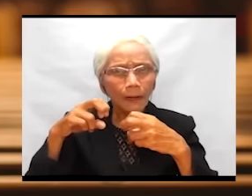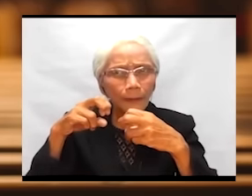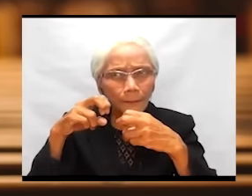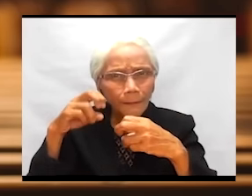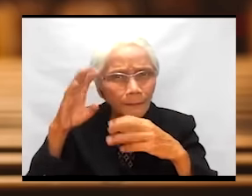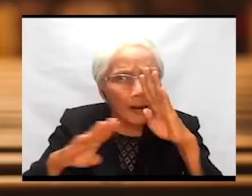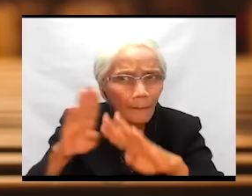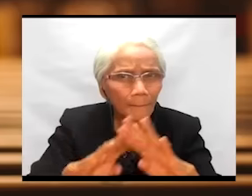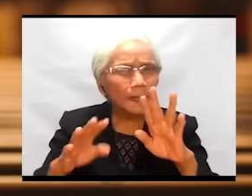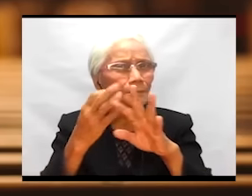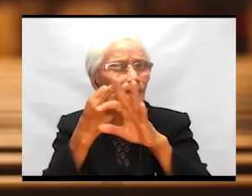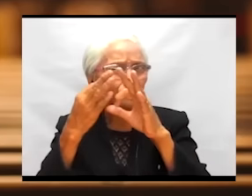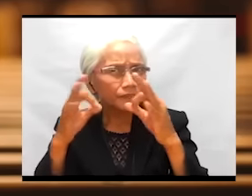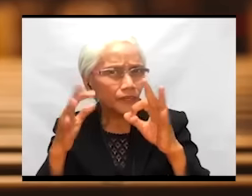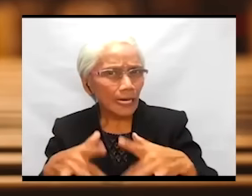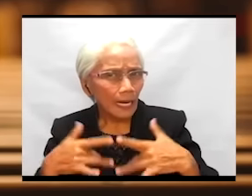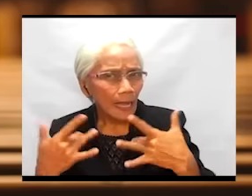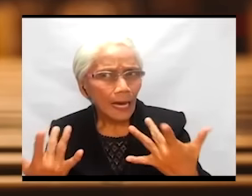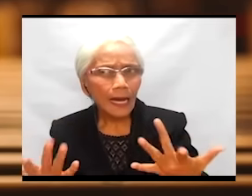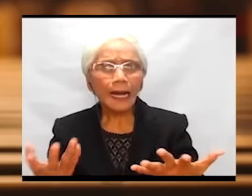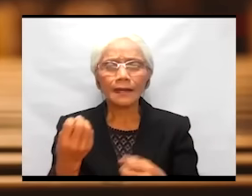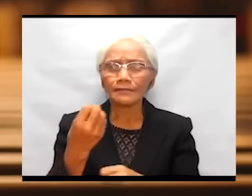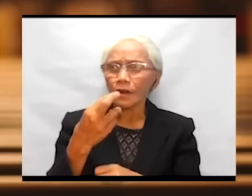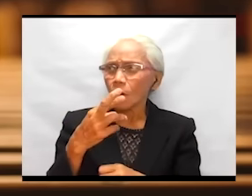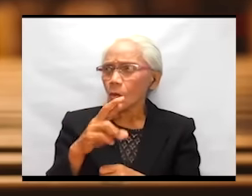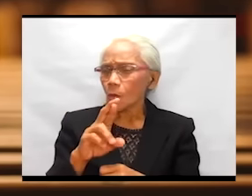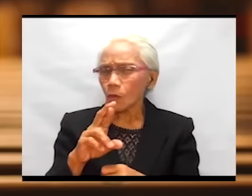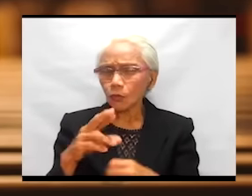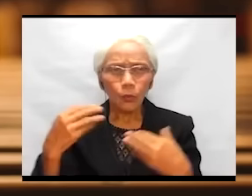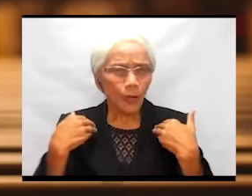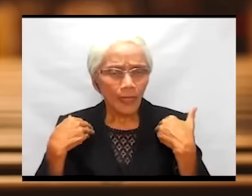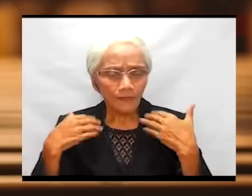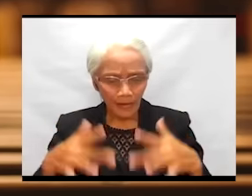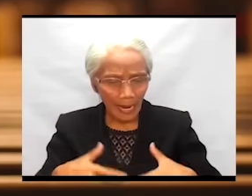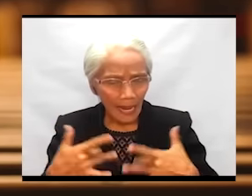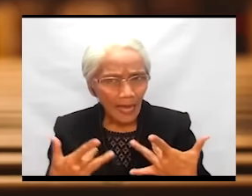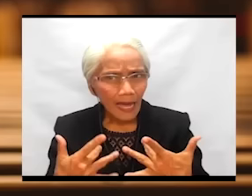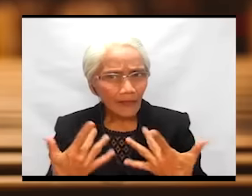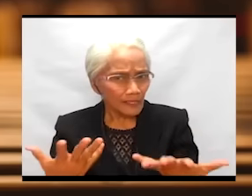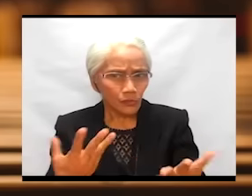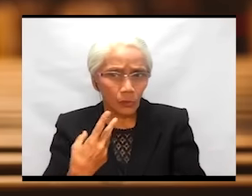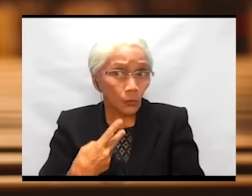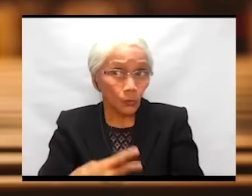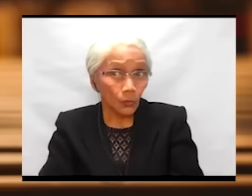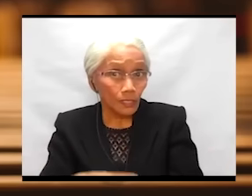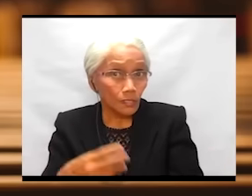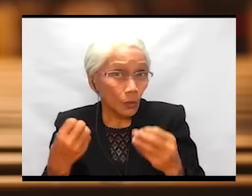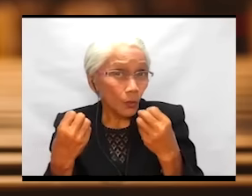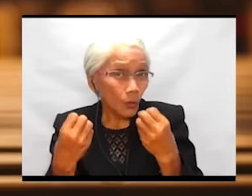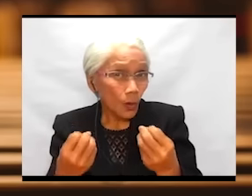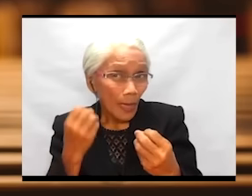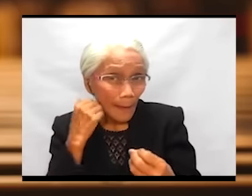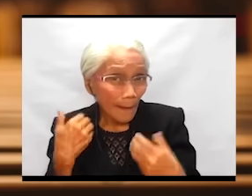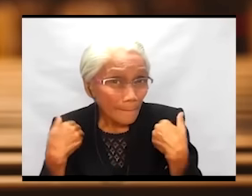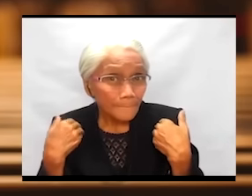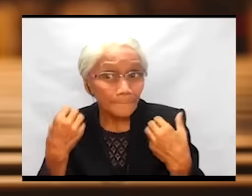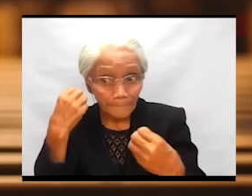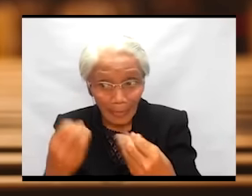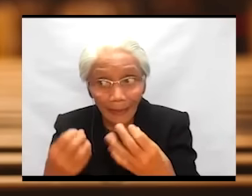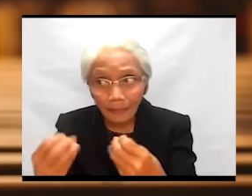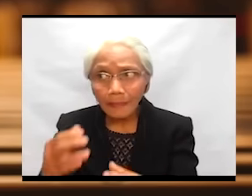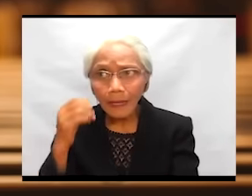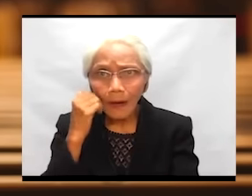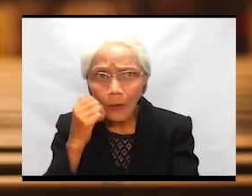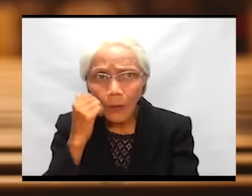problem-free life, to have life as we desire it, to have plenty all the time?